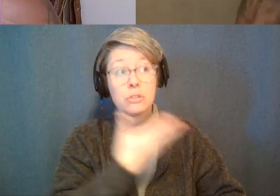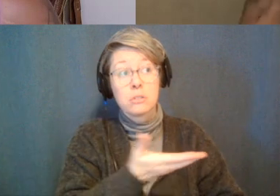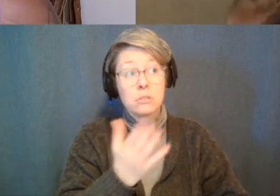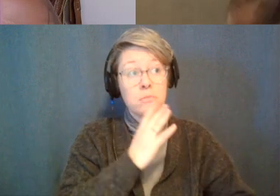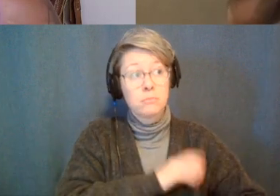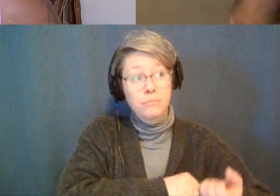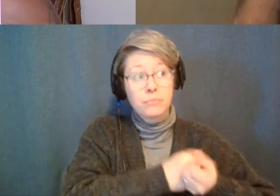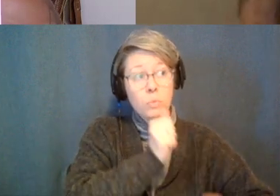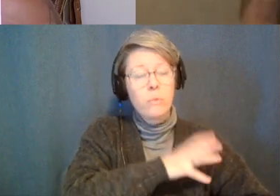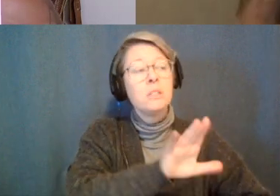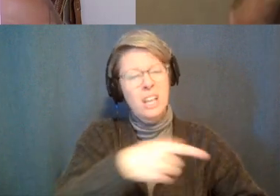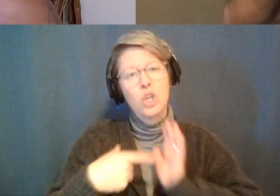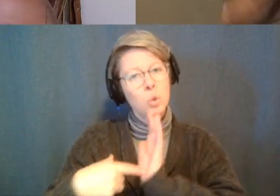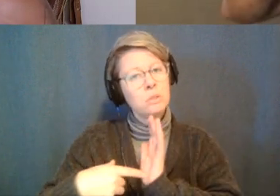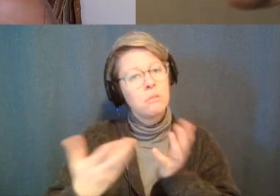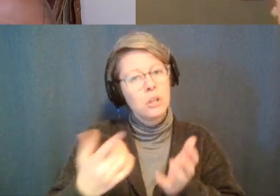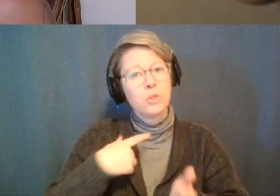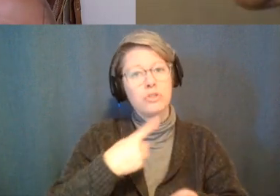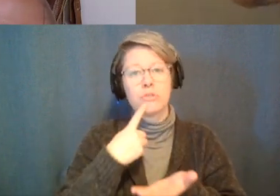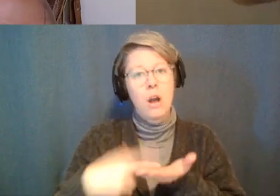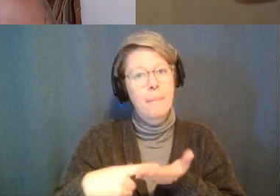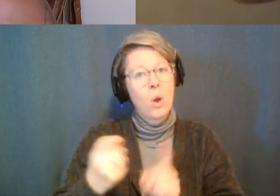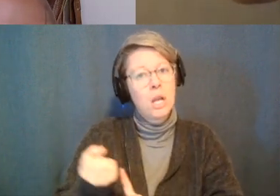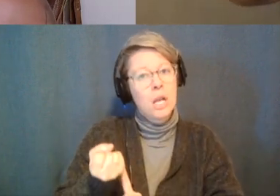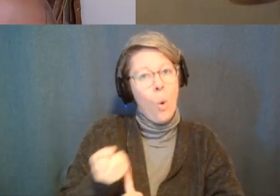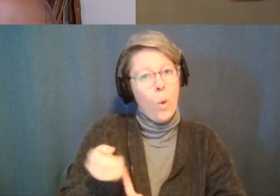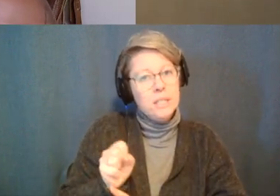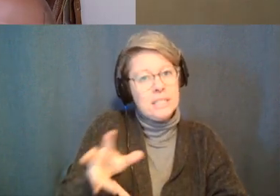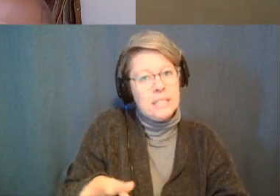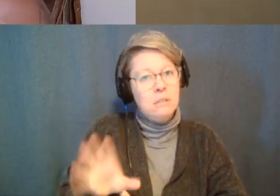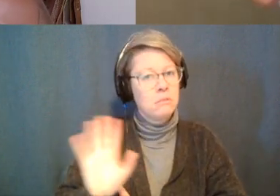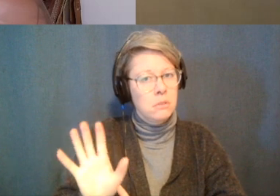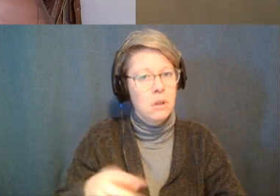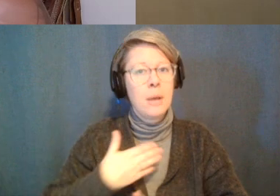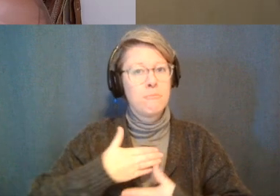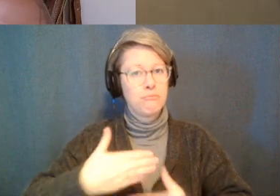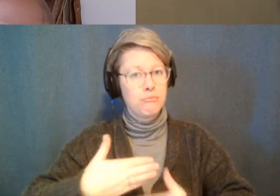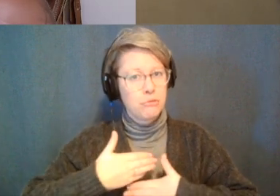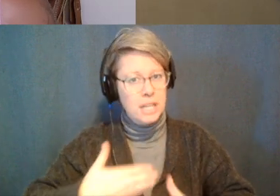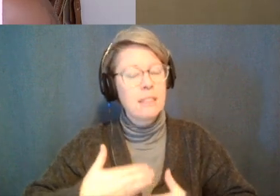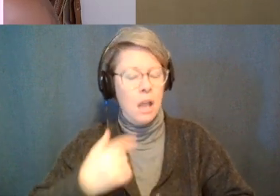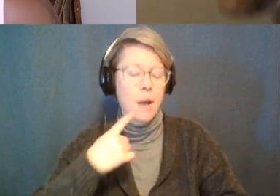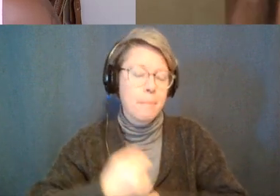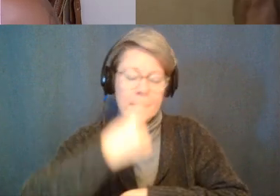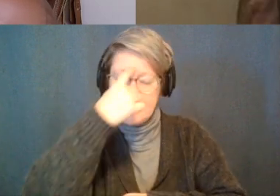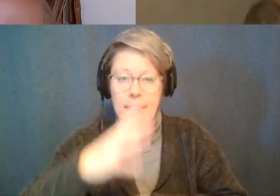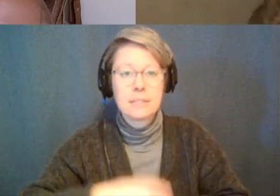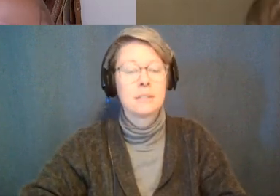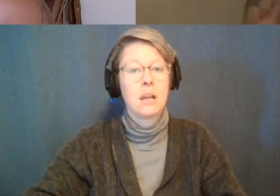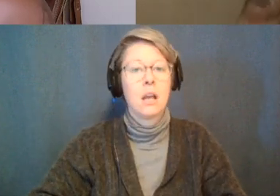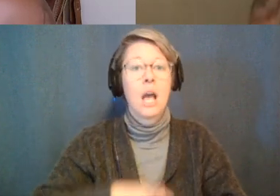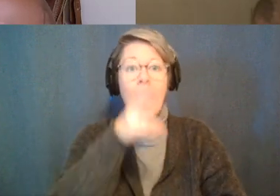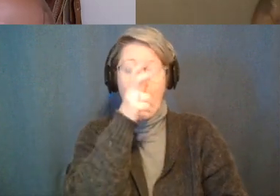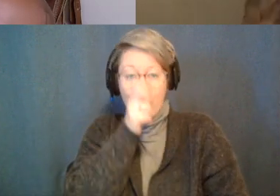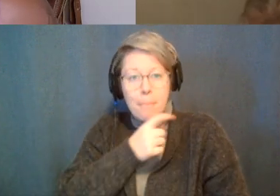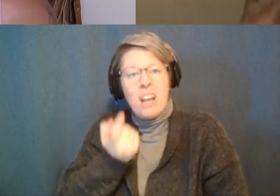okay so the semen retention thing totally makes sense the breathing techniques make sense not coming to like not finishing every time makes